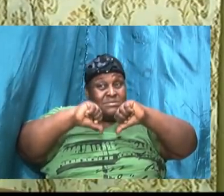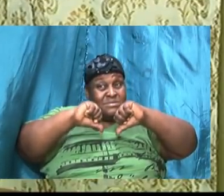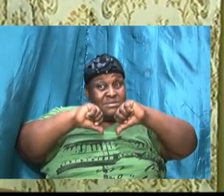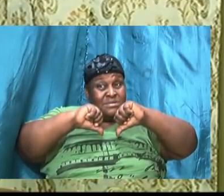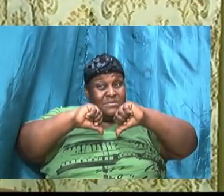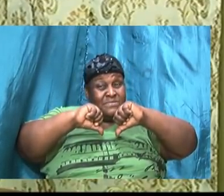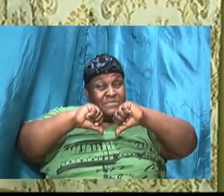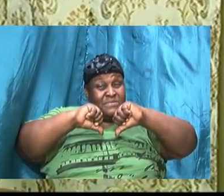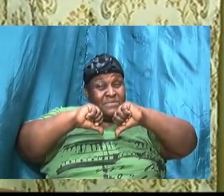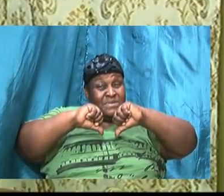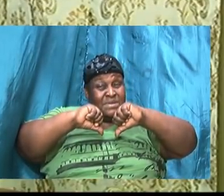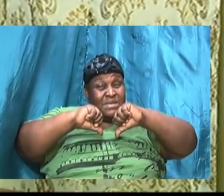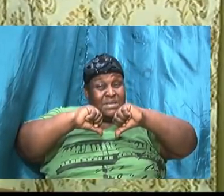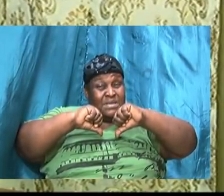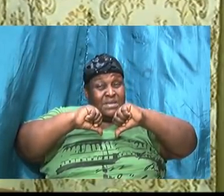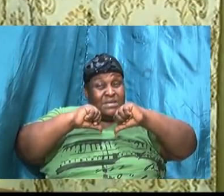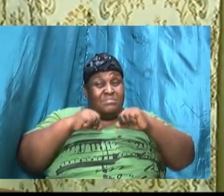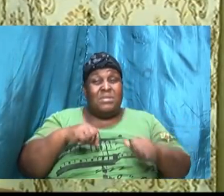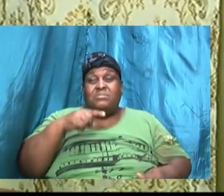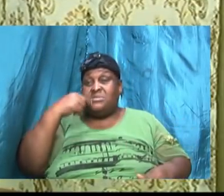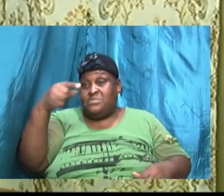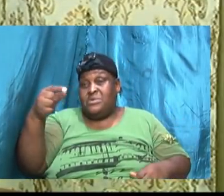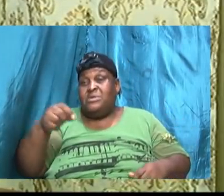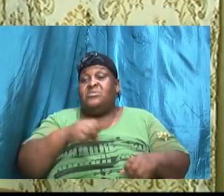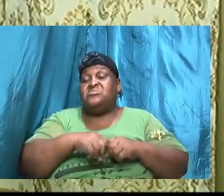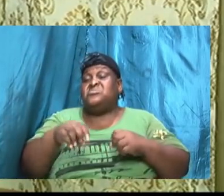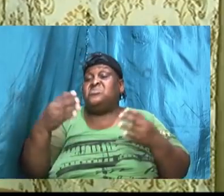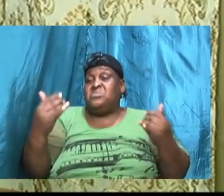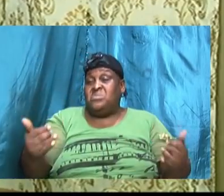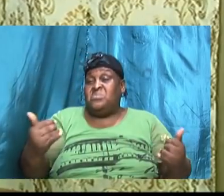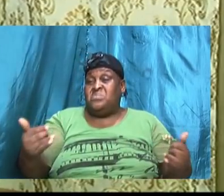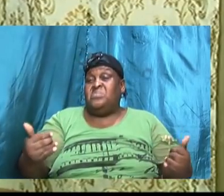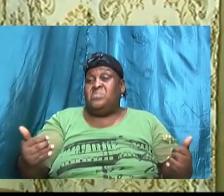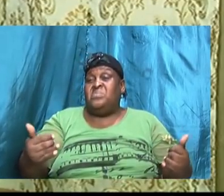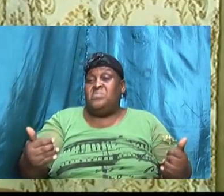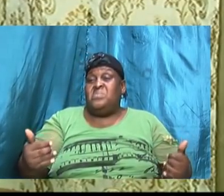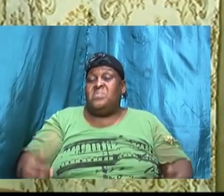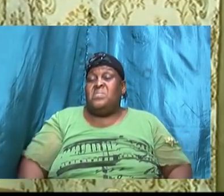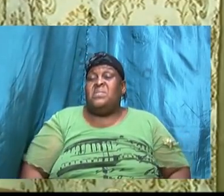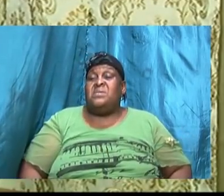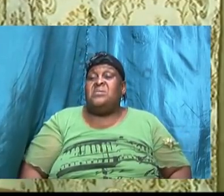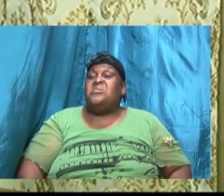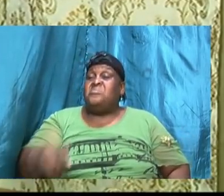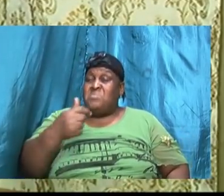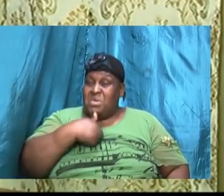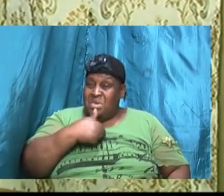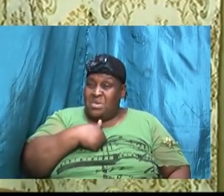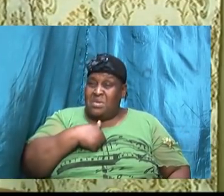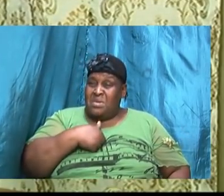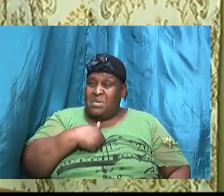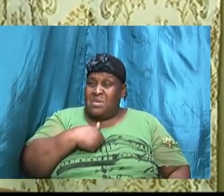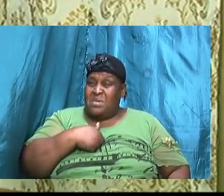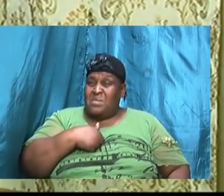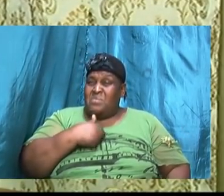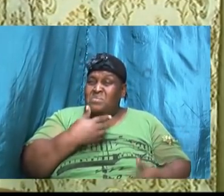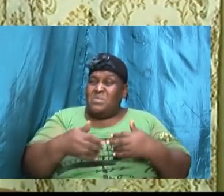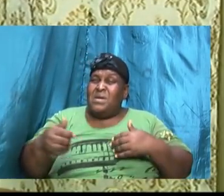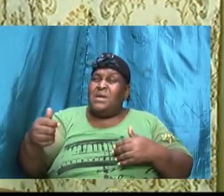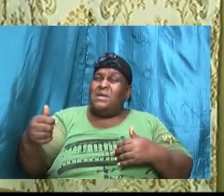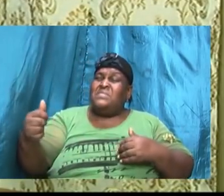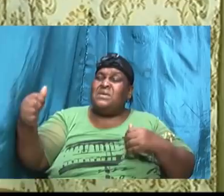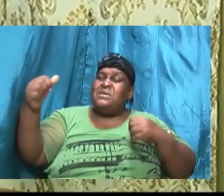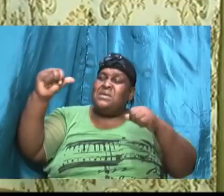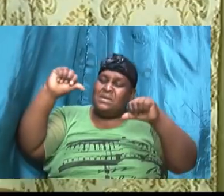and I'm talking so no you know I'm teaching so I would rather to deny myself